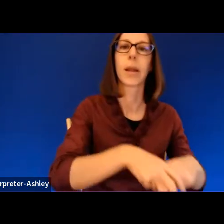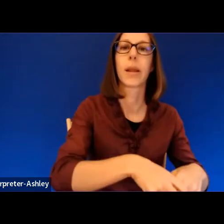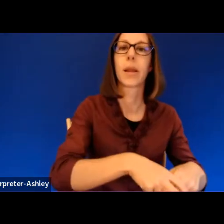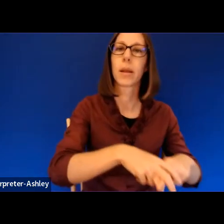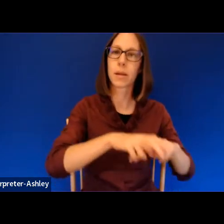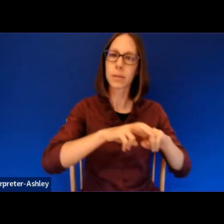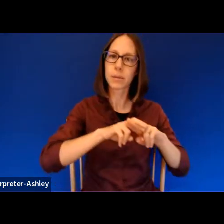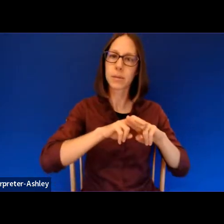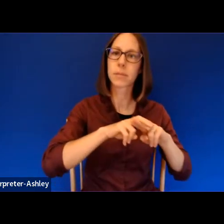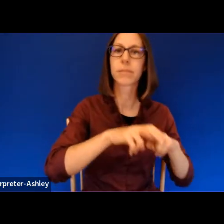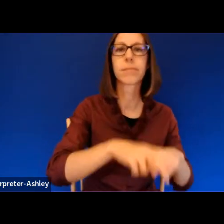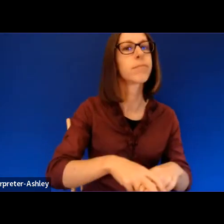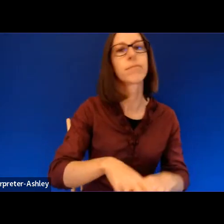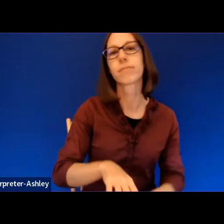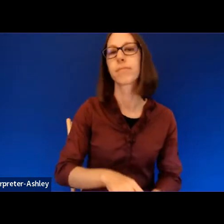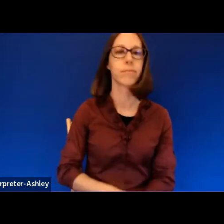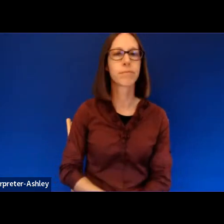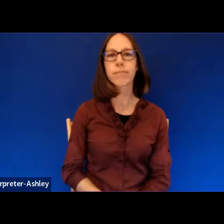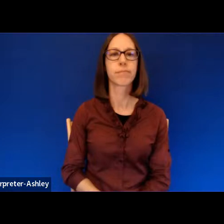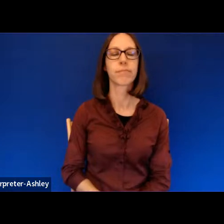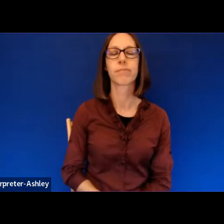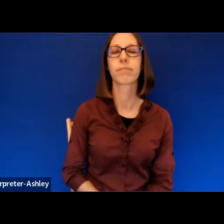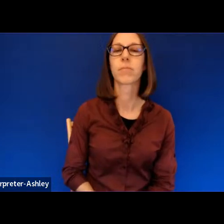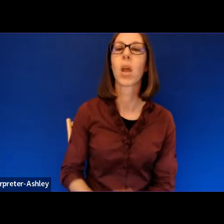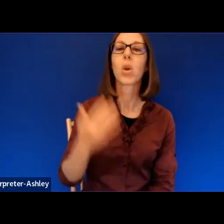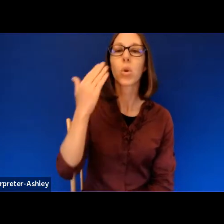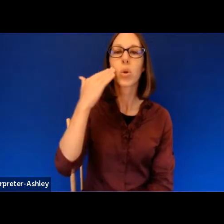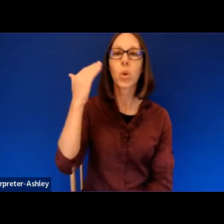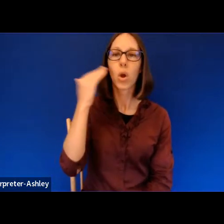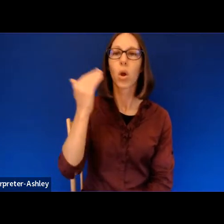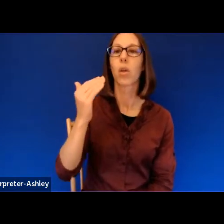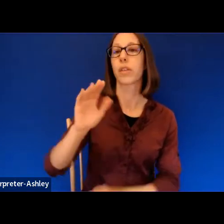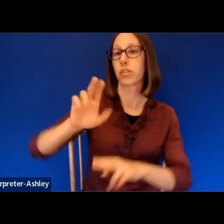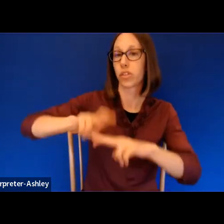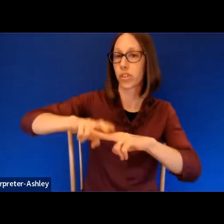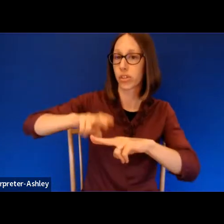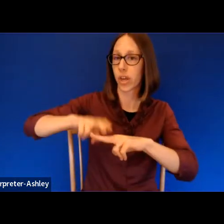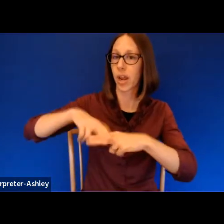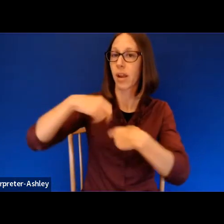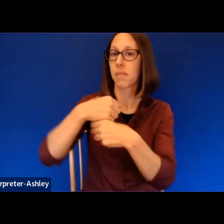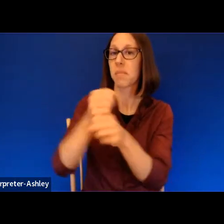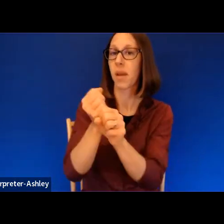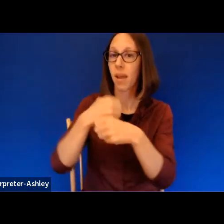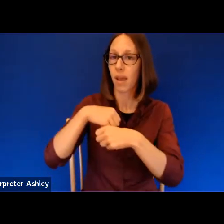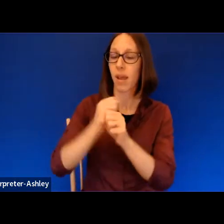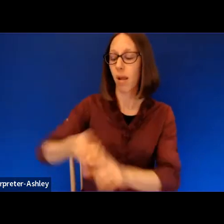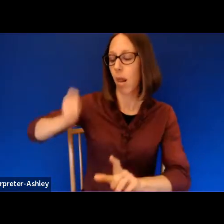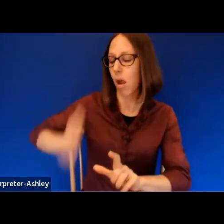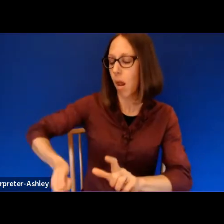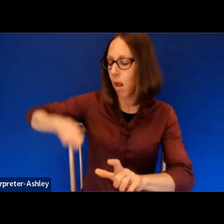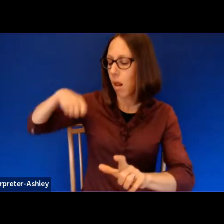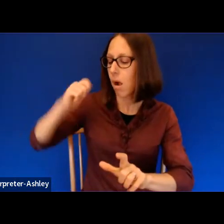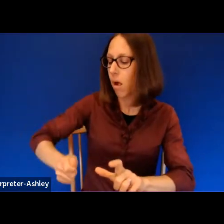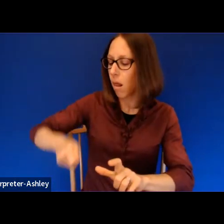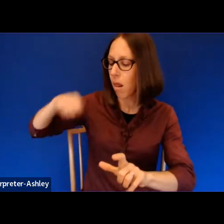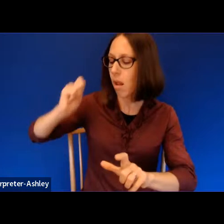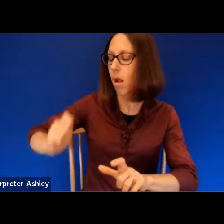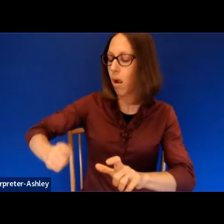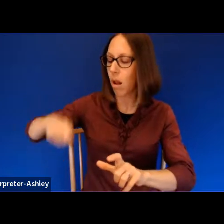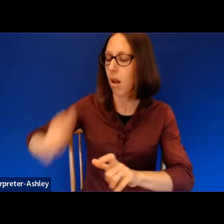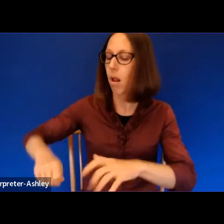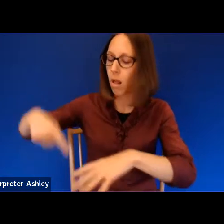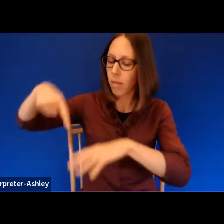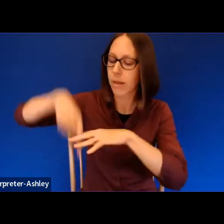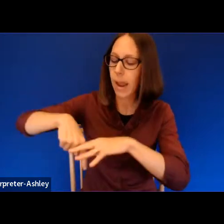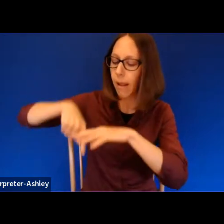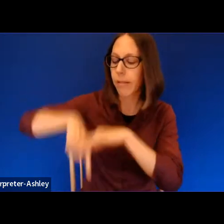Not the brass nail heads on the Adirondack chair I put together. Sweating this morning. That creaks but